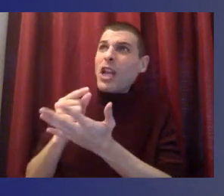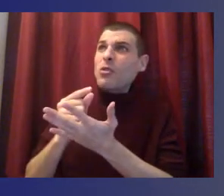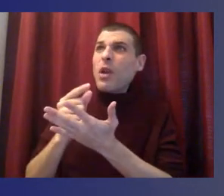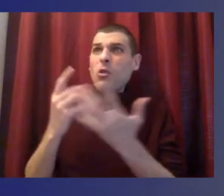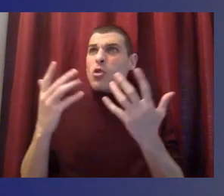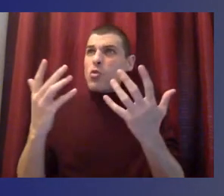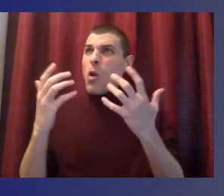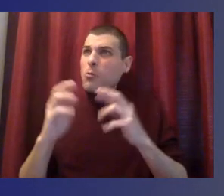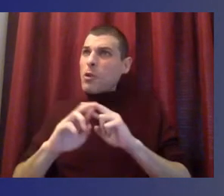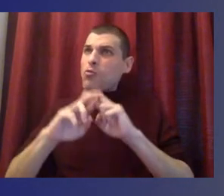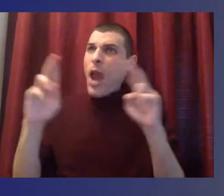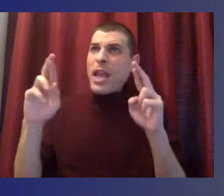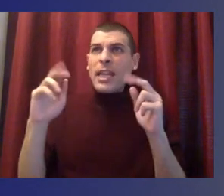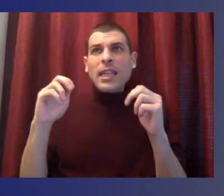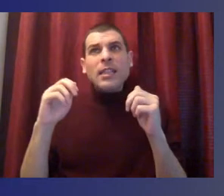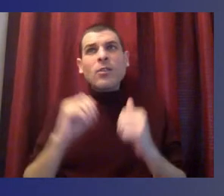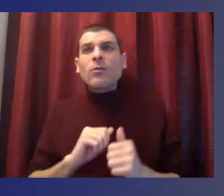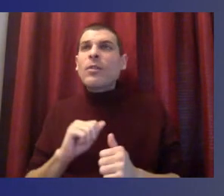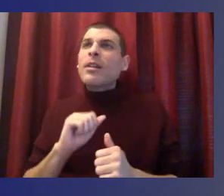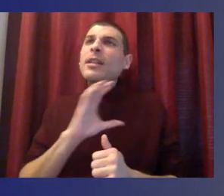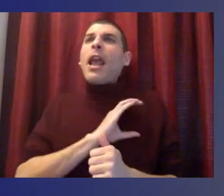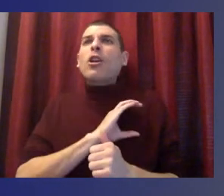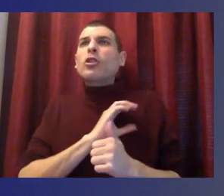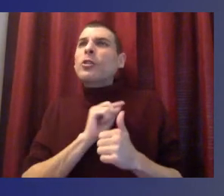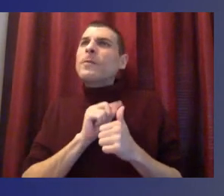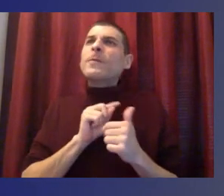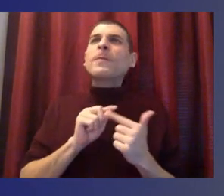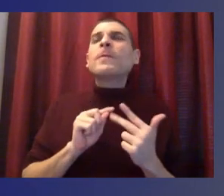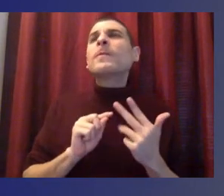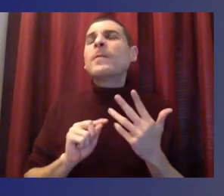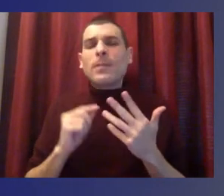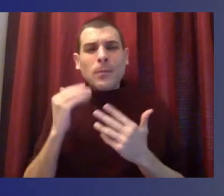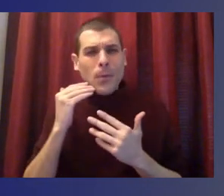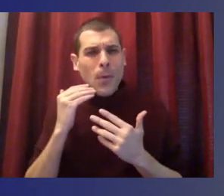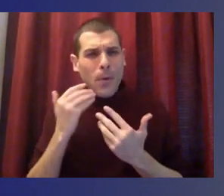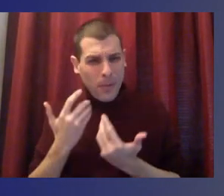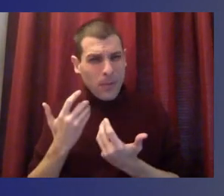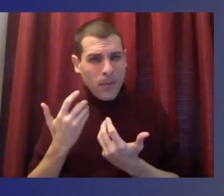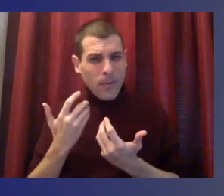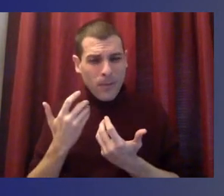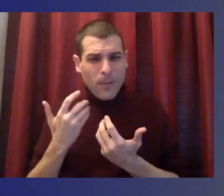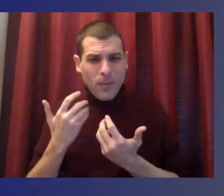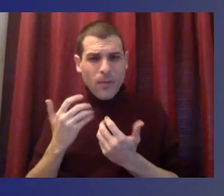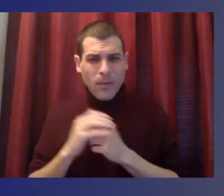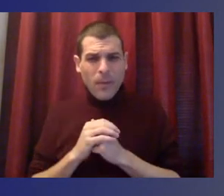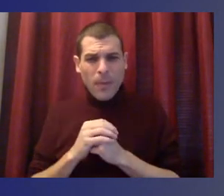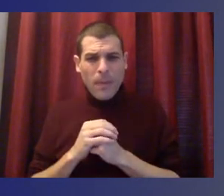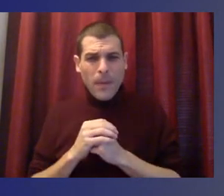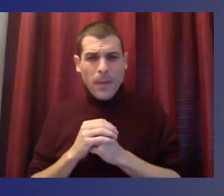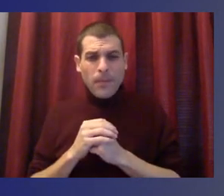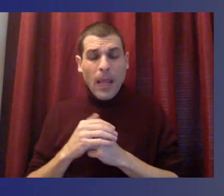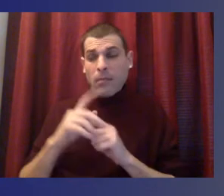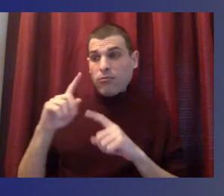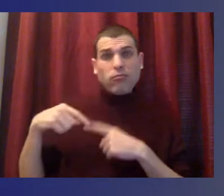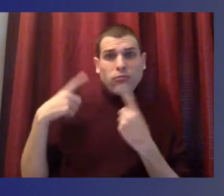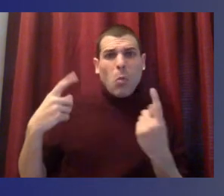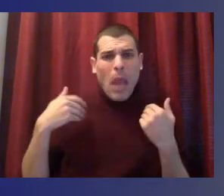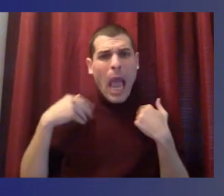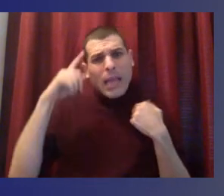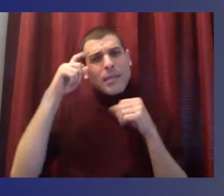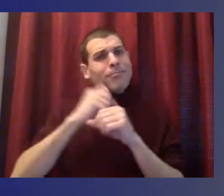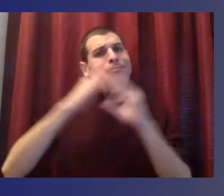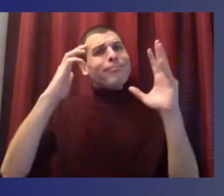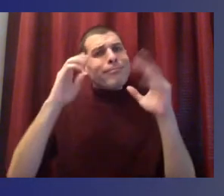our community took a year to really sort of articulate those and elevate, you know, skills and dispositions that speak to